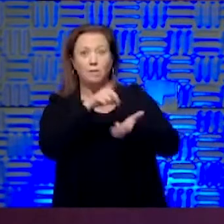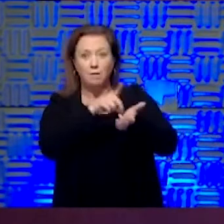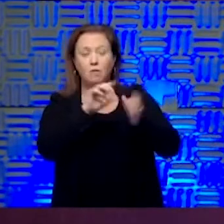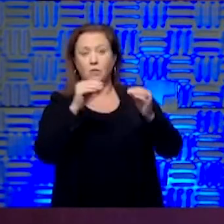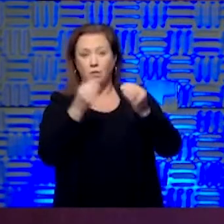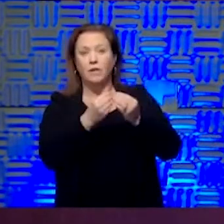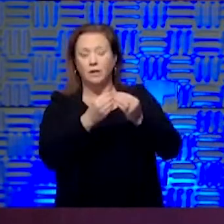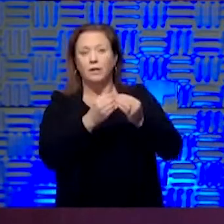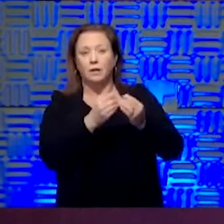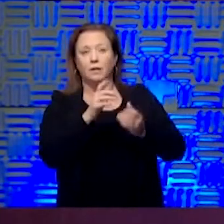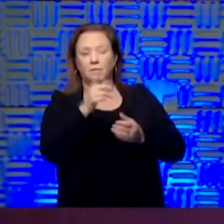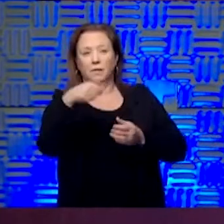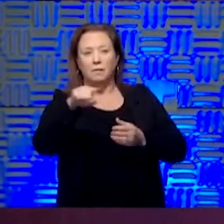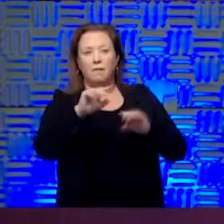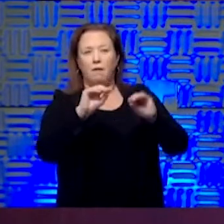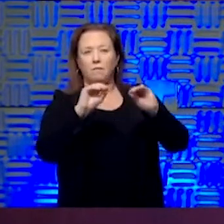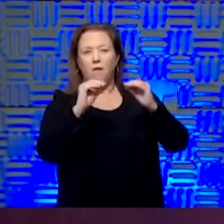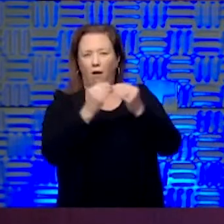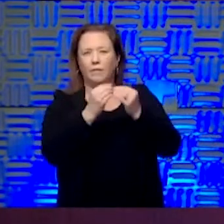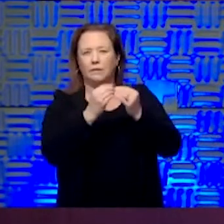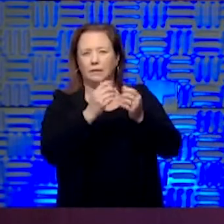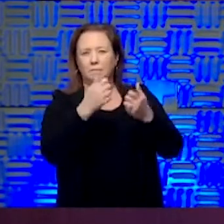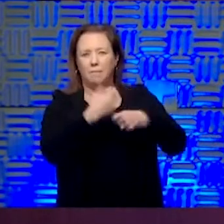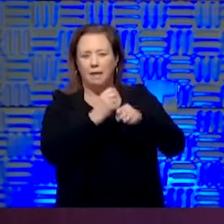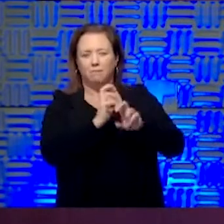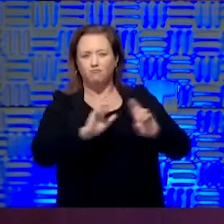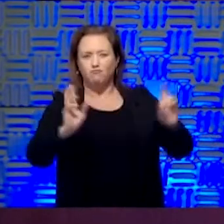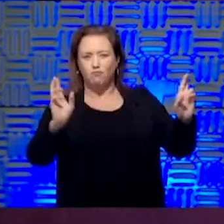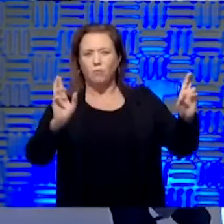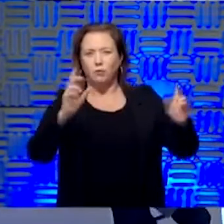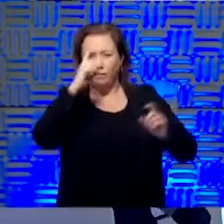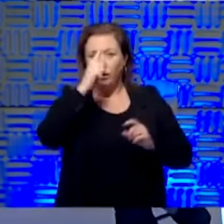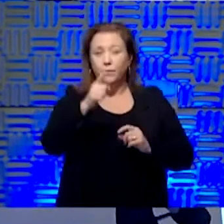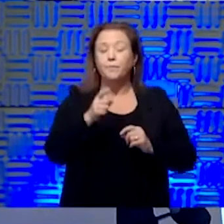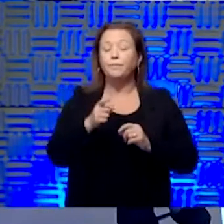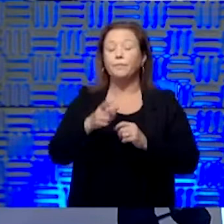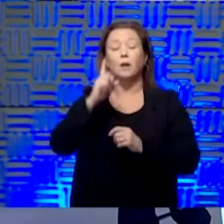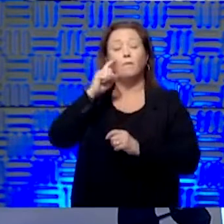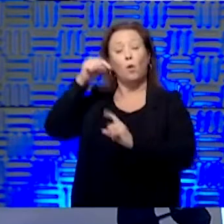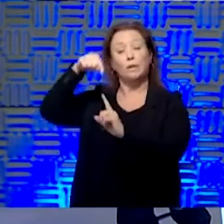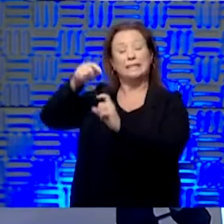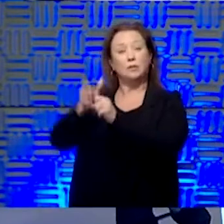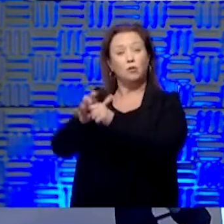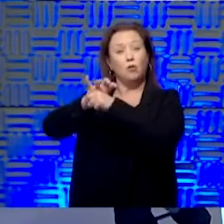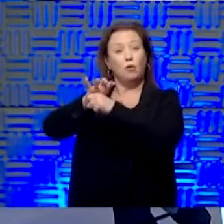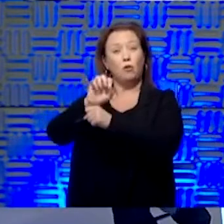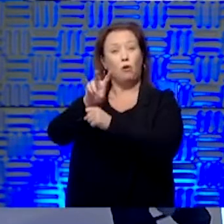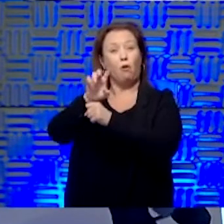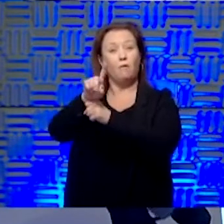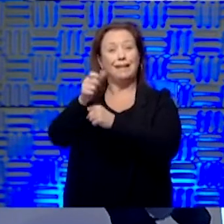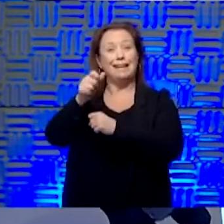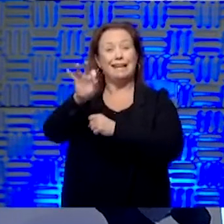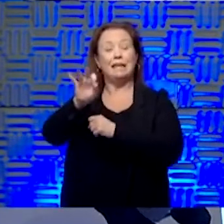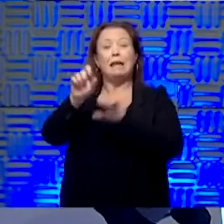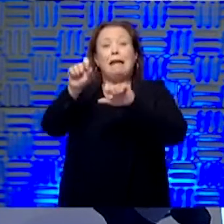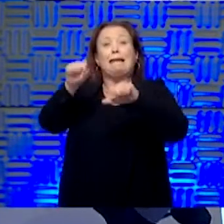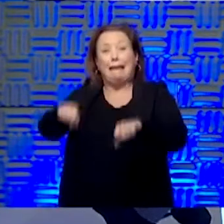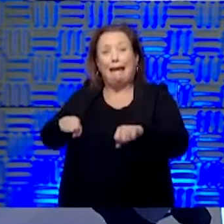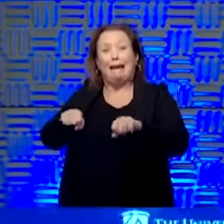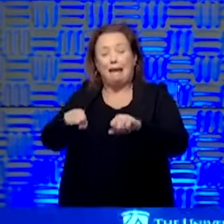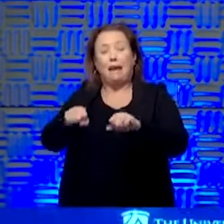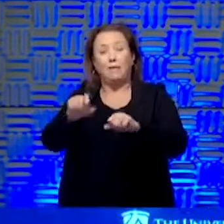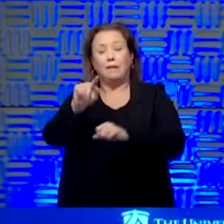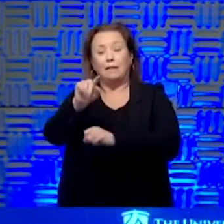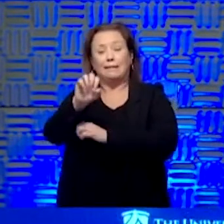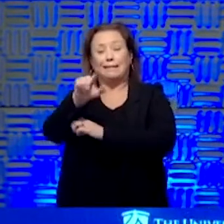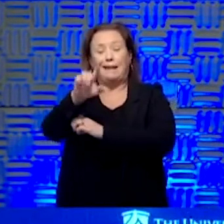It allows that place to make the appropriate preparations before you would come in. And around COVID-19 specifically, I think a lot of it can be done through telehealth.